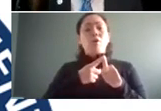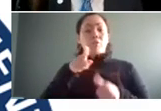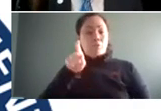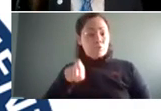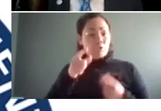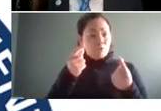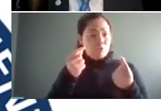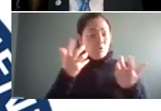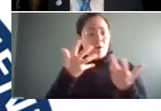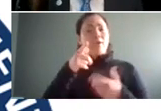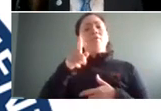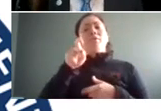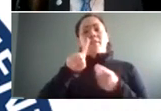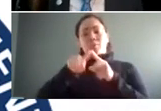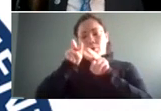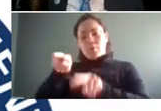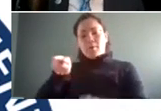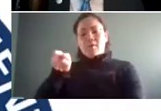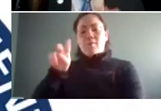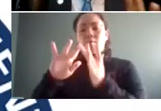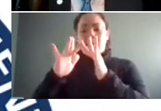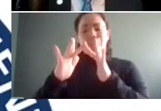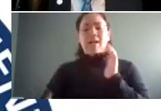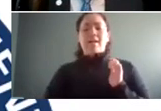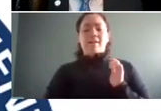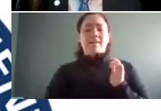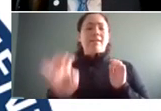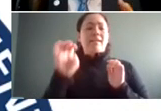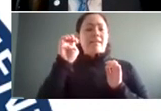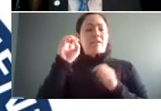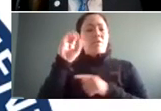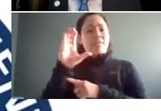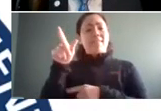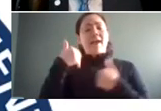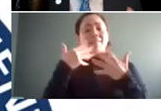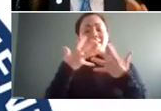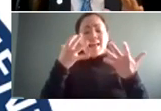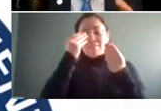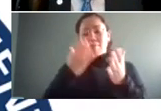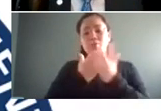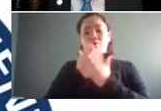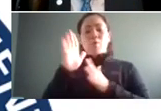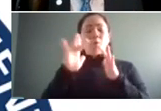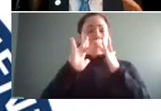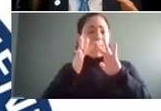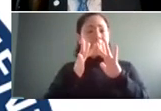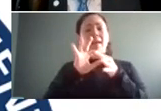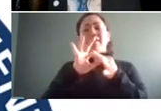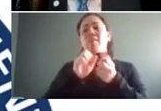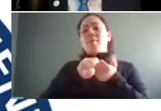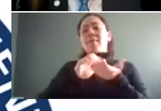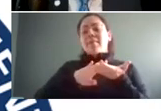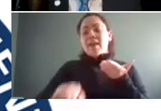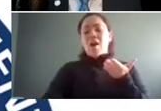doing is going to the EEOC's website. The EEOC has tons of information on its website regarding layoffs regarding